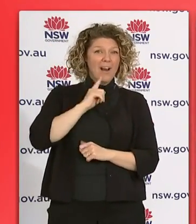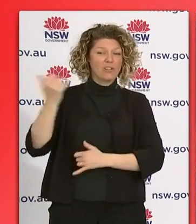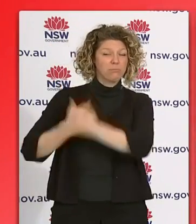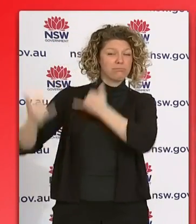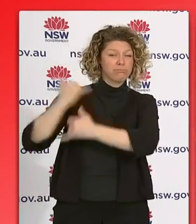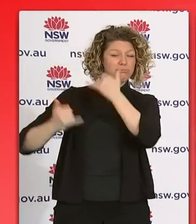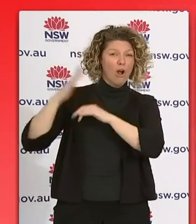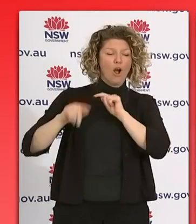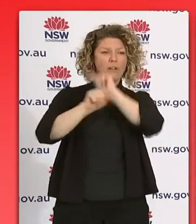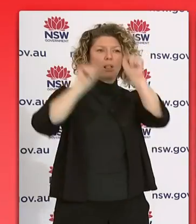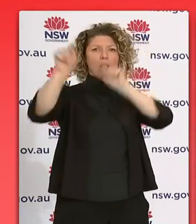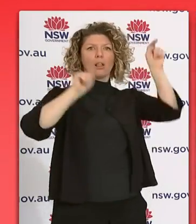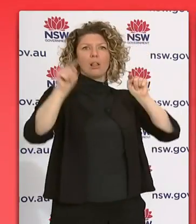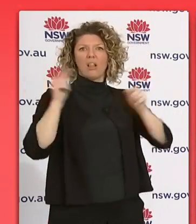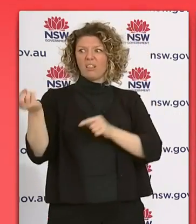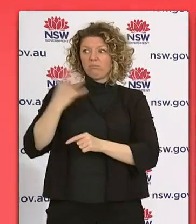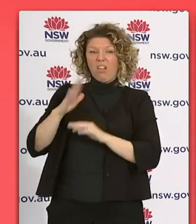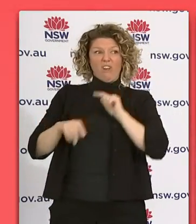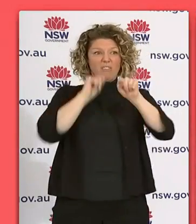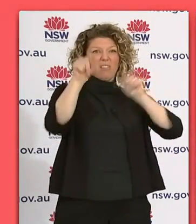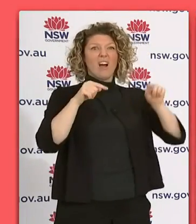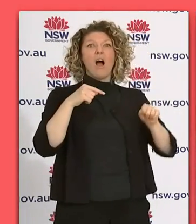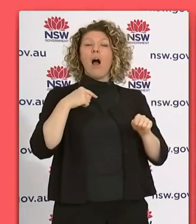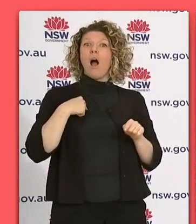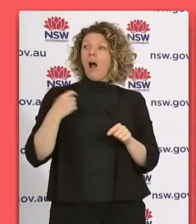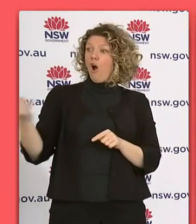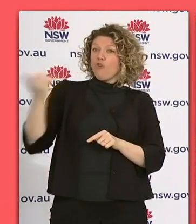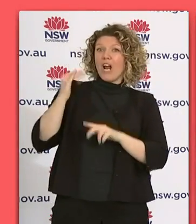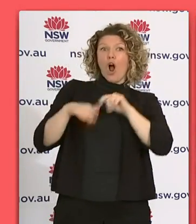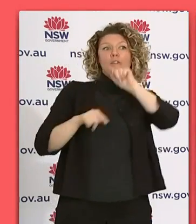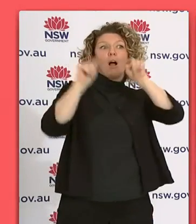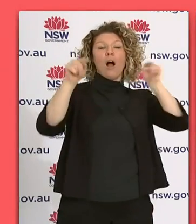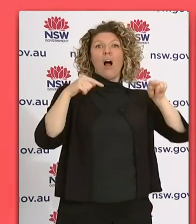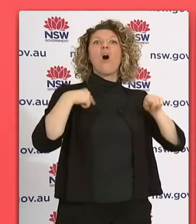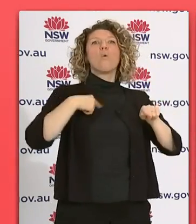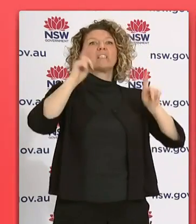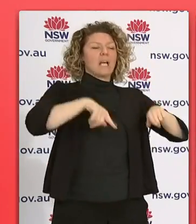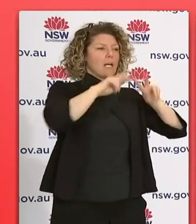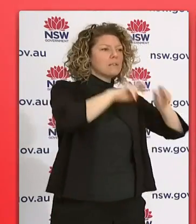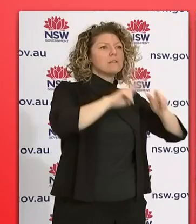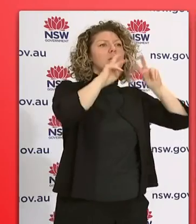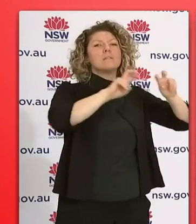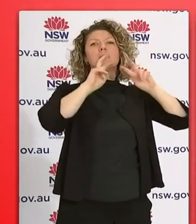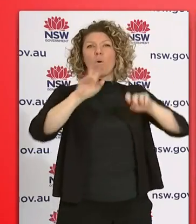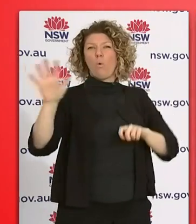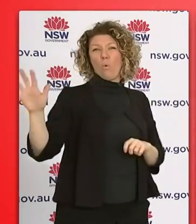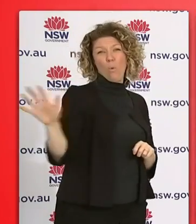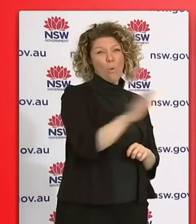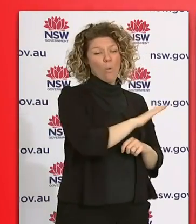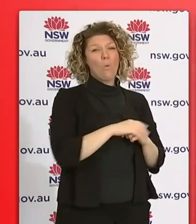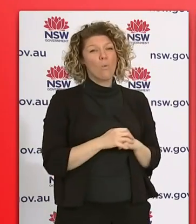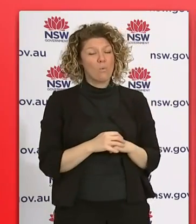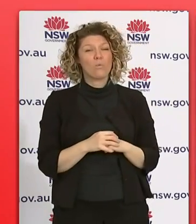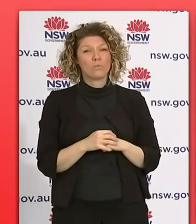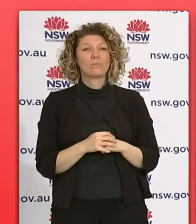reports. All of those spark investigations. Now, in saying that, I'd like to thank the people who are abiding by the current health